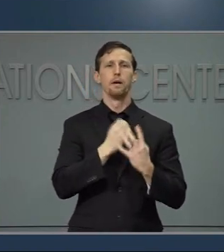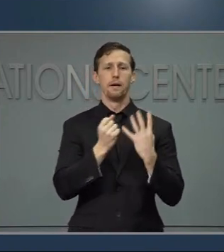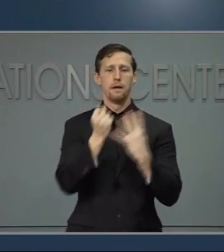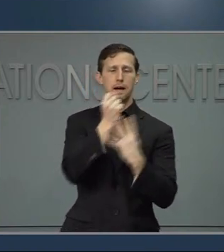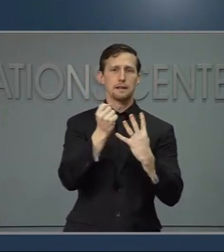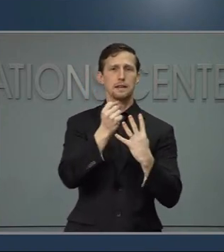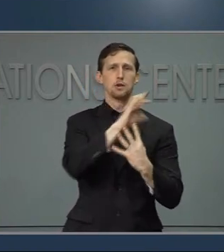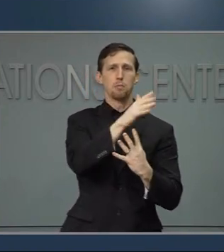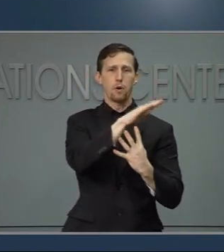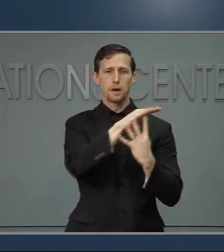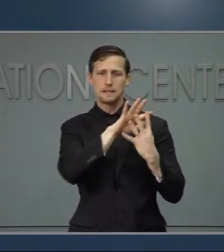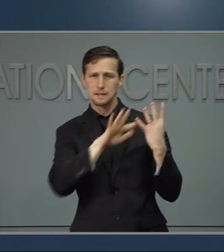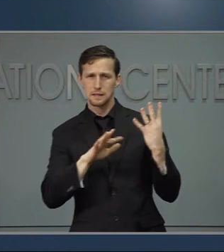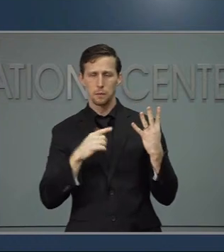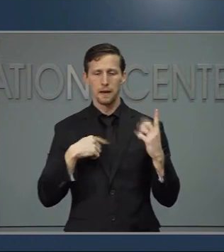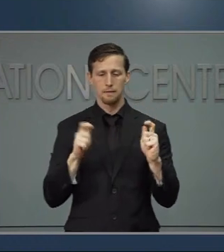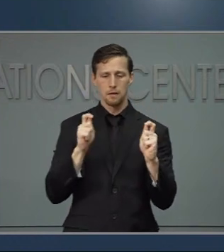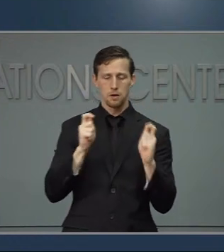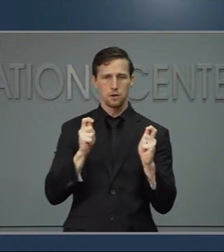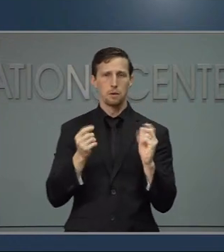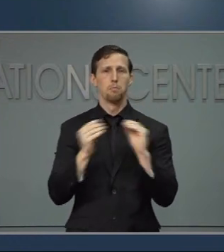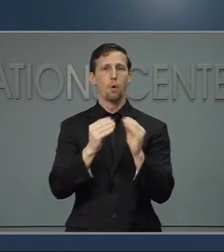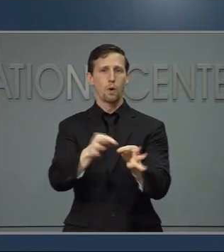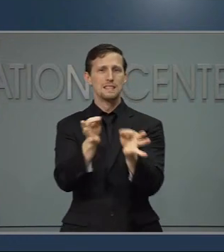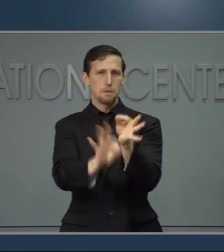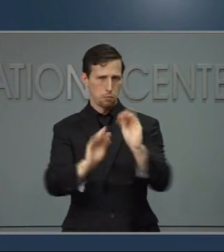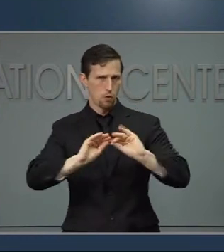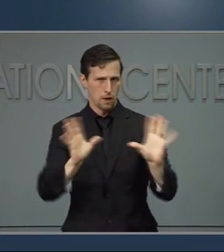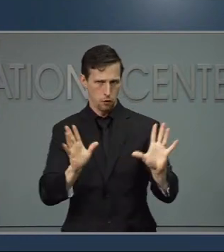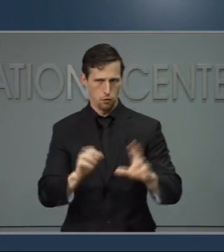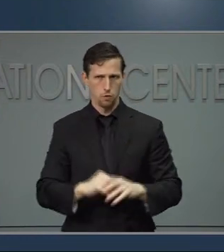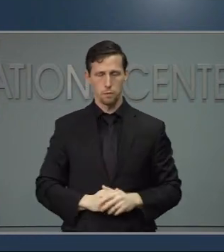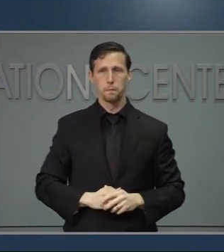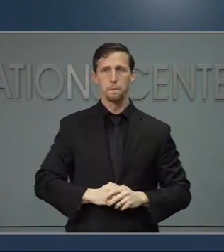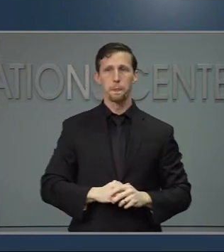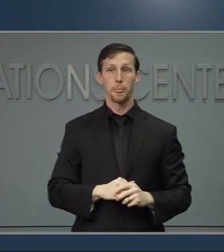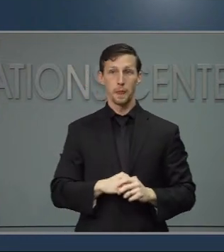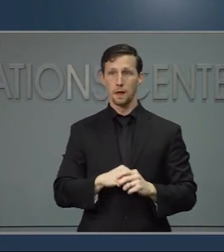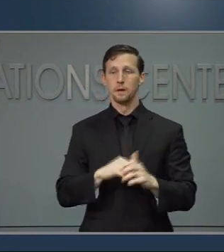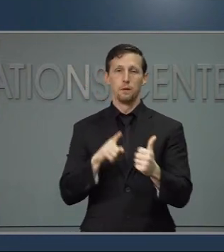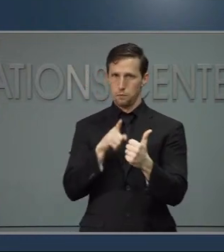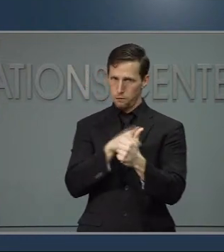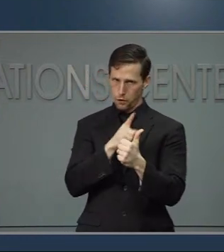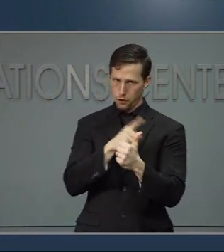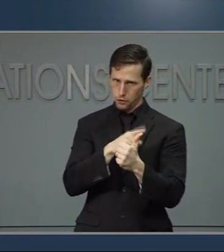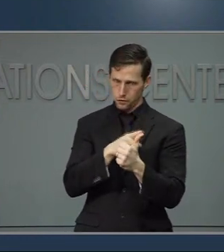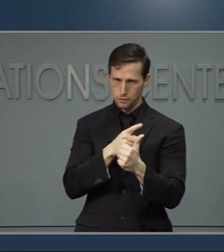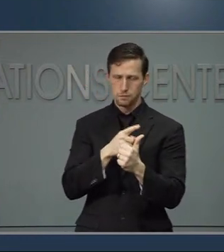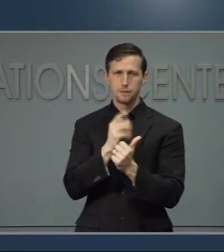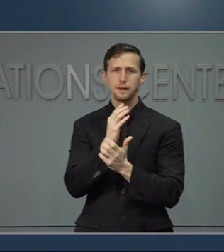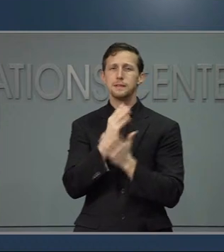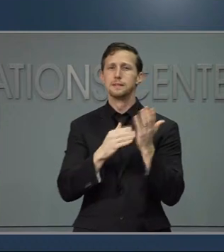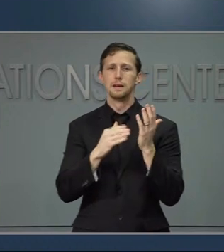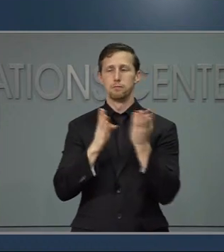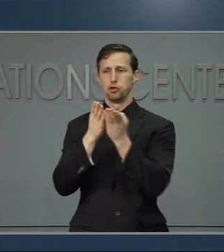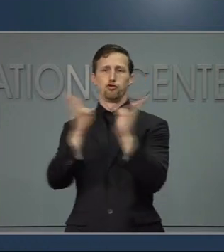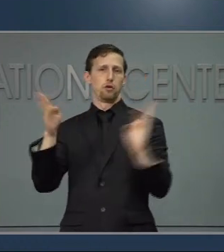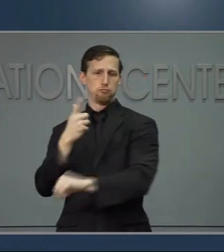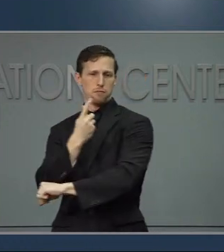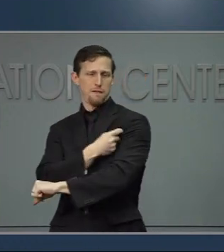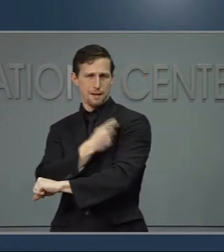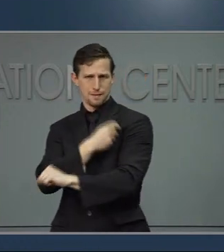vaccination prioritization plan. First, I just want to share some important information about vaccines in general.